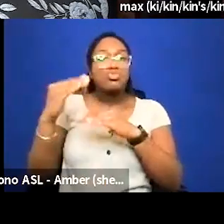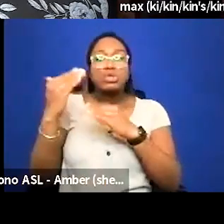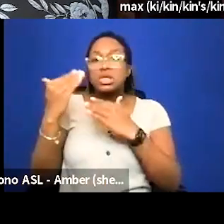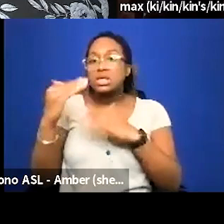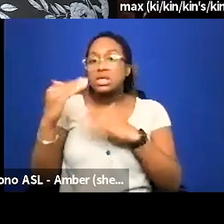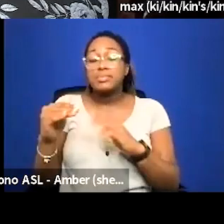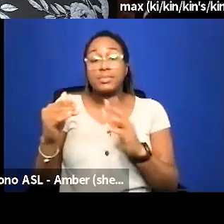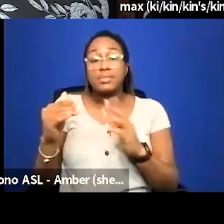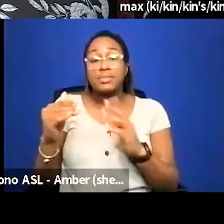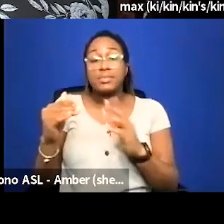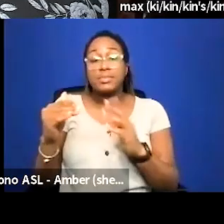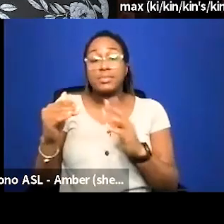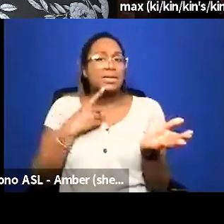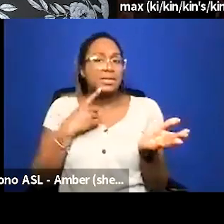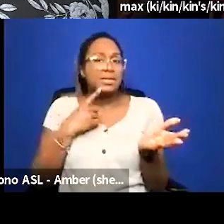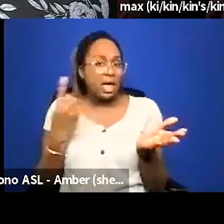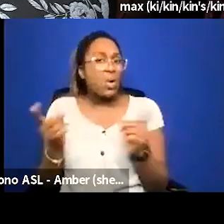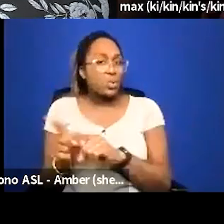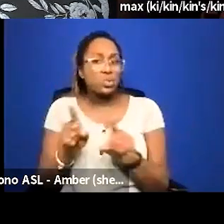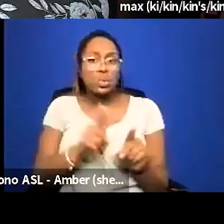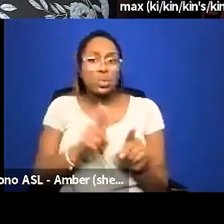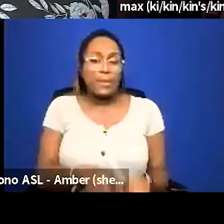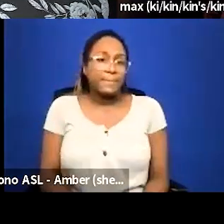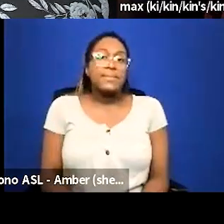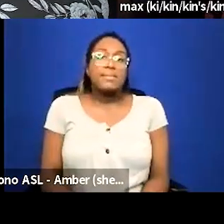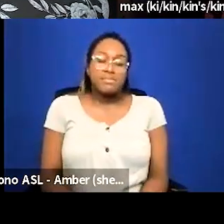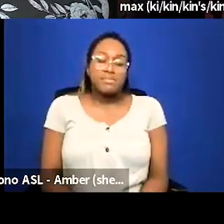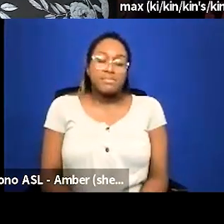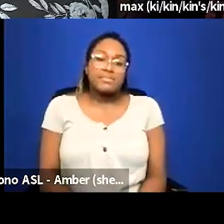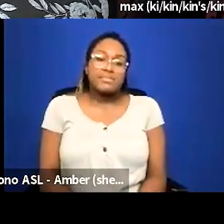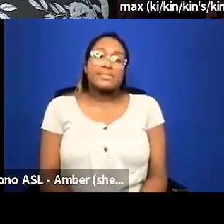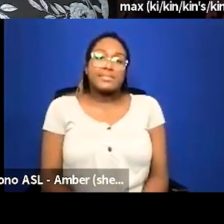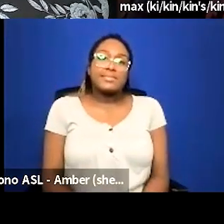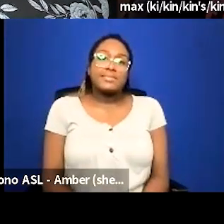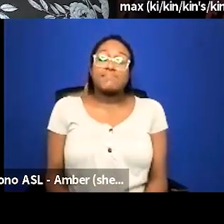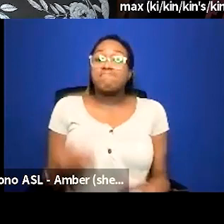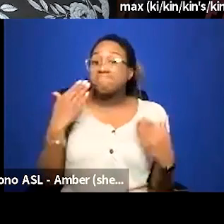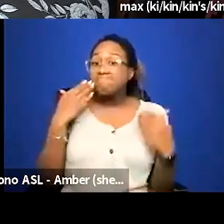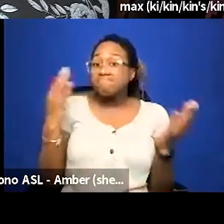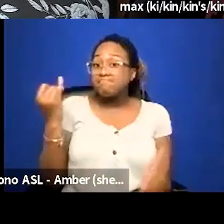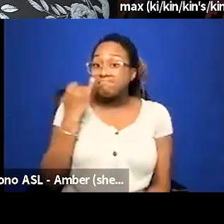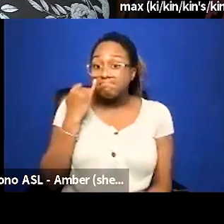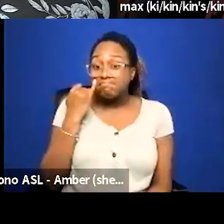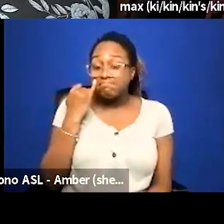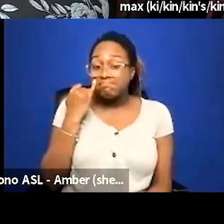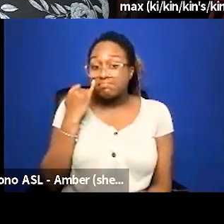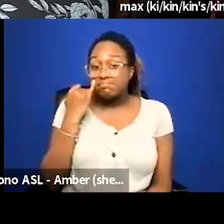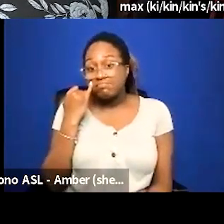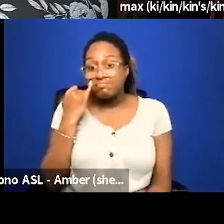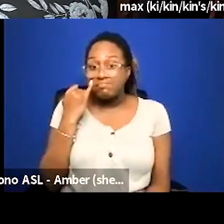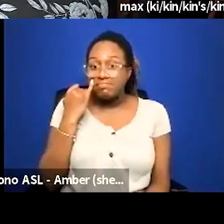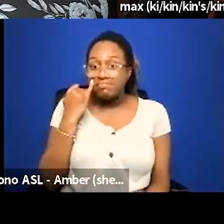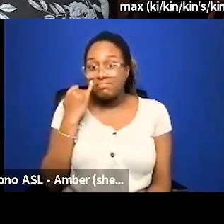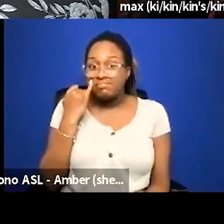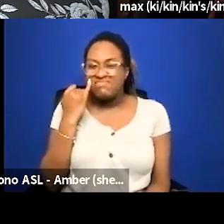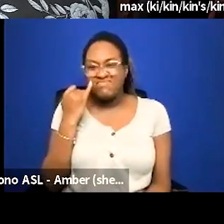i want to venture to say something also um and it i don't know if it'll be um taboo